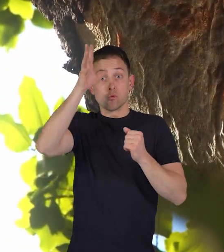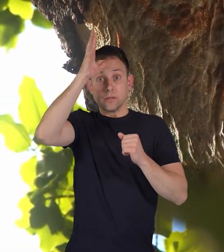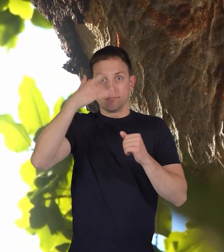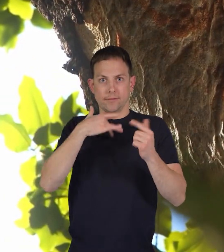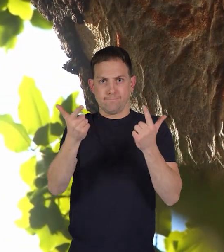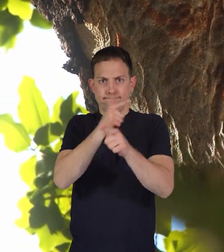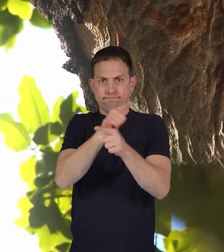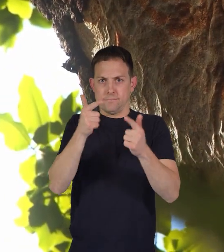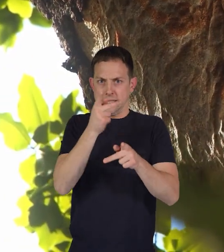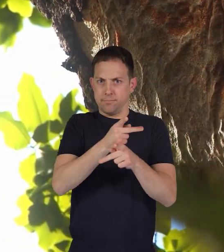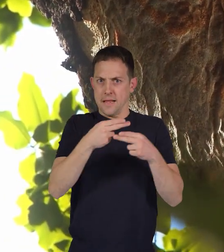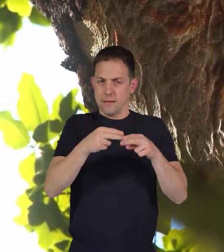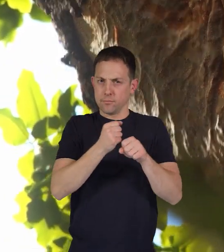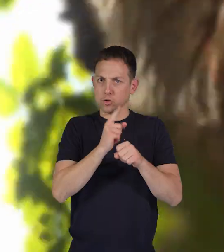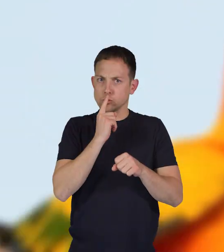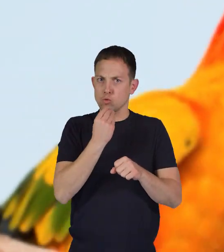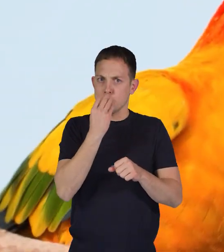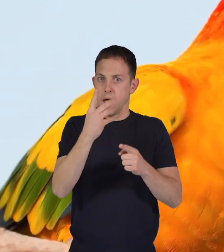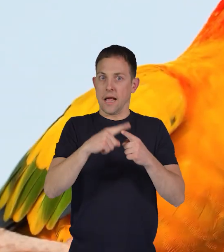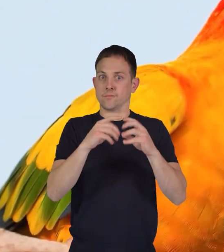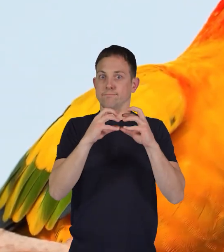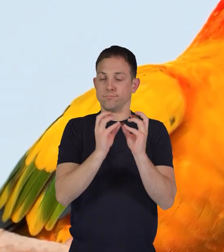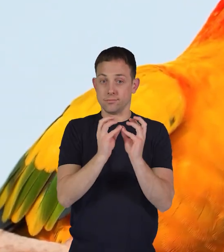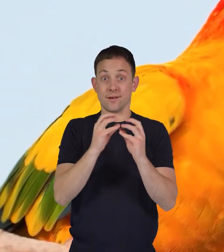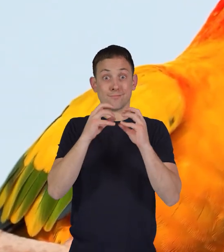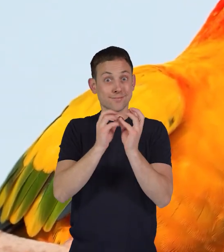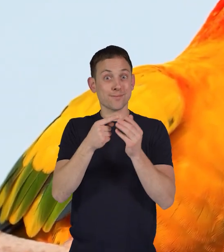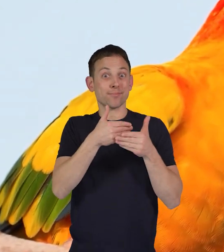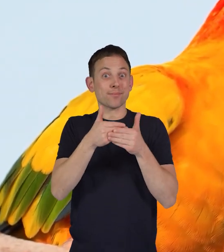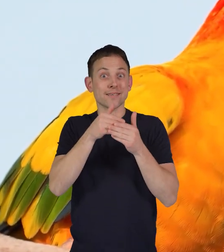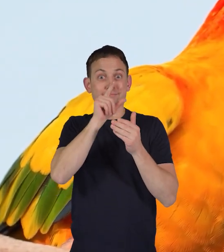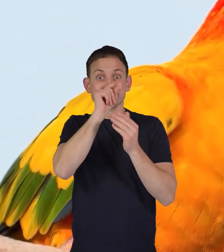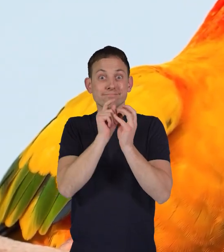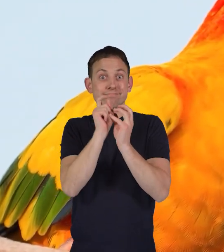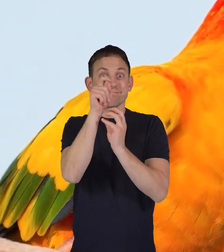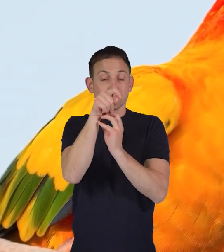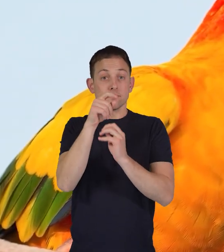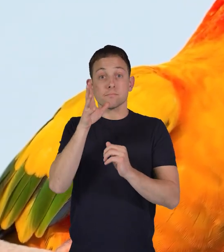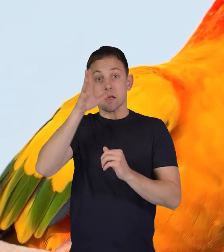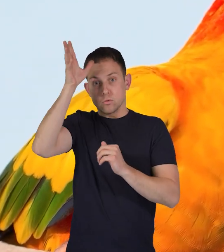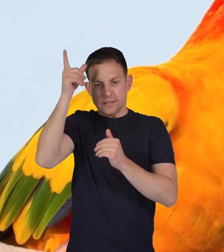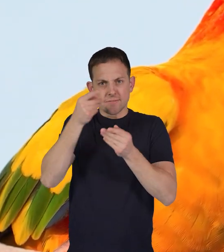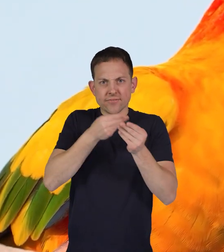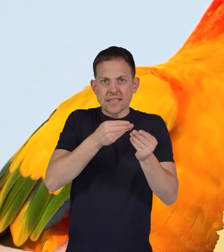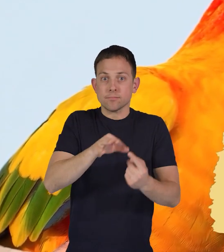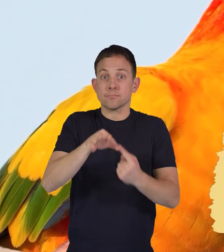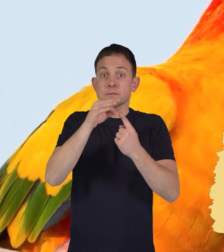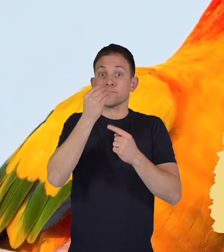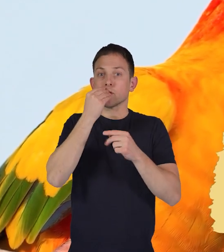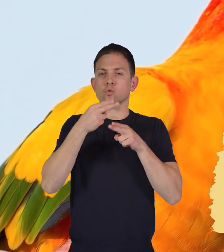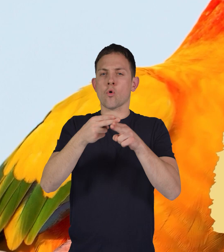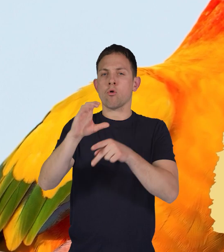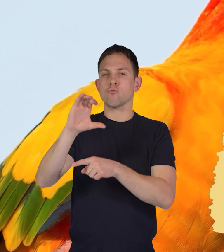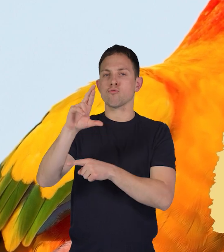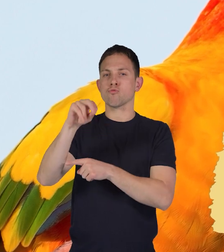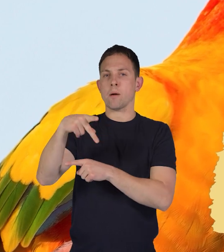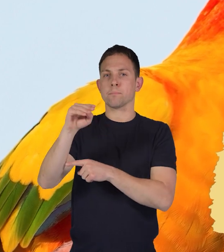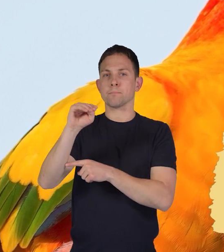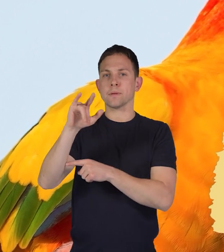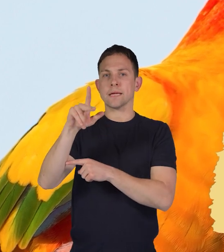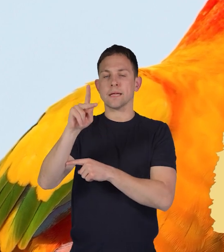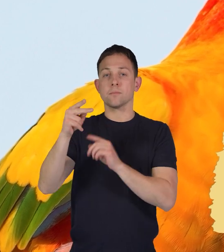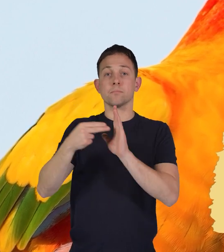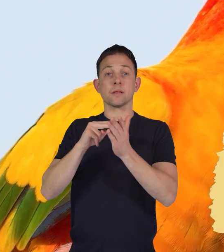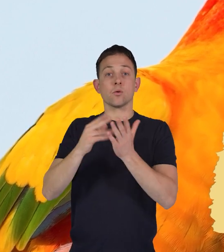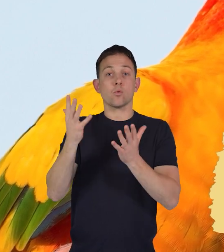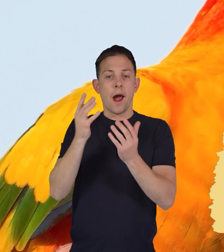keeping the eggs warm until they hatch. After the chicks are born, the parents feed them a special food called crop milk, which is